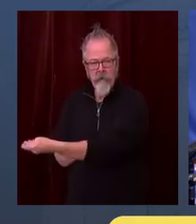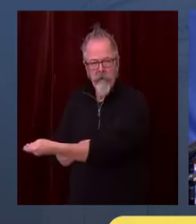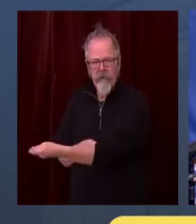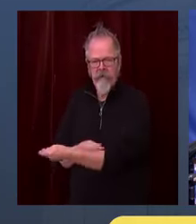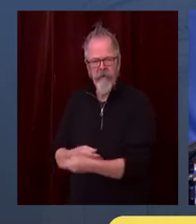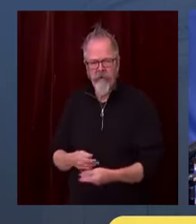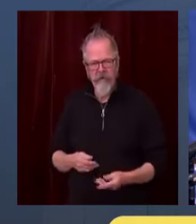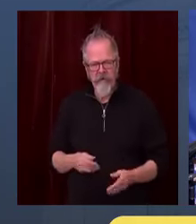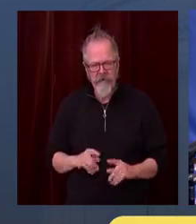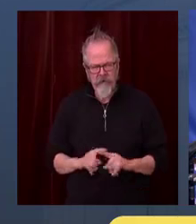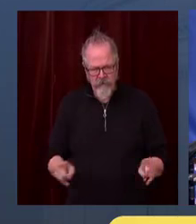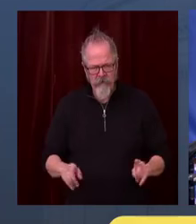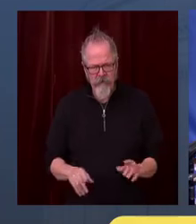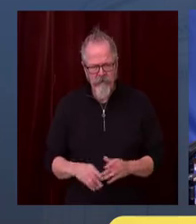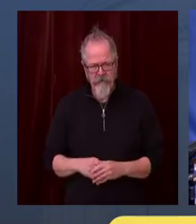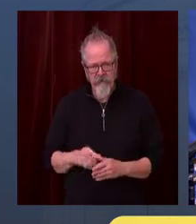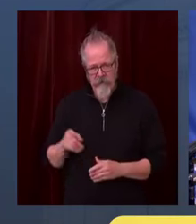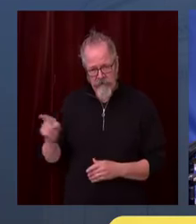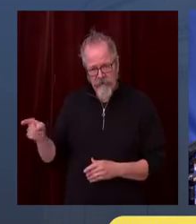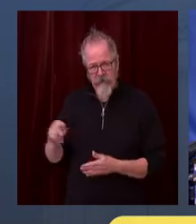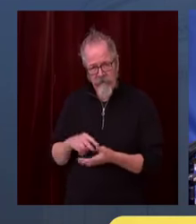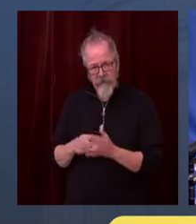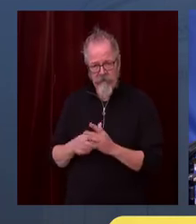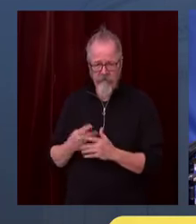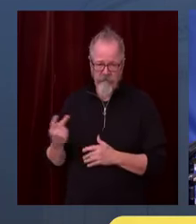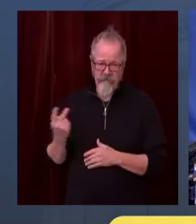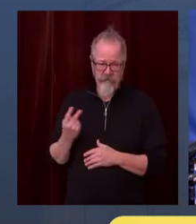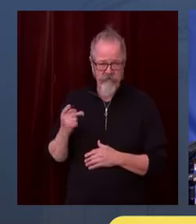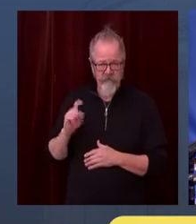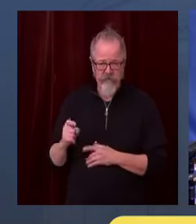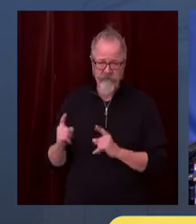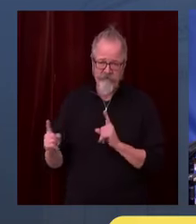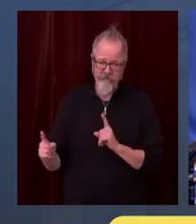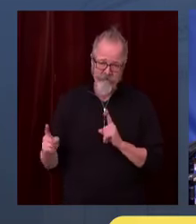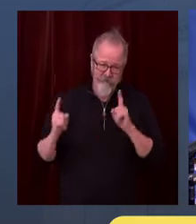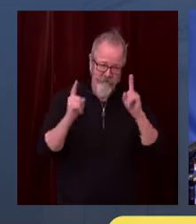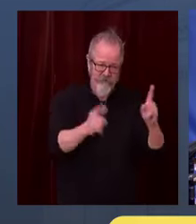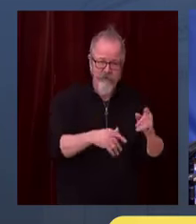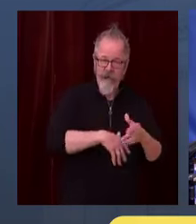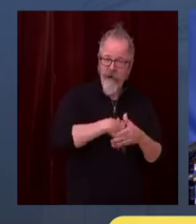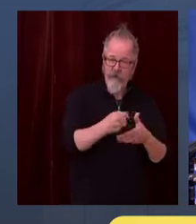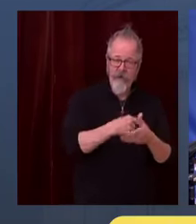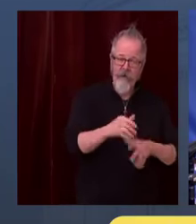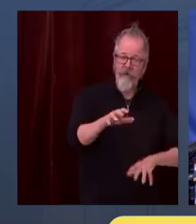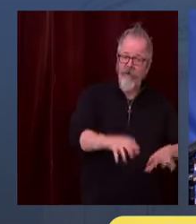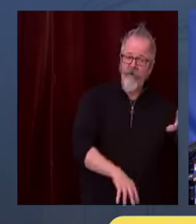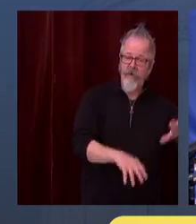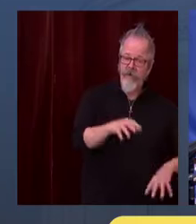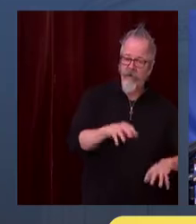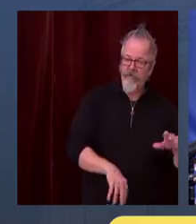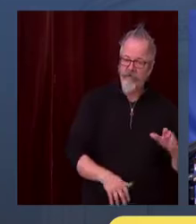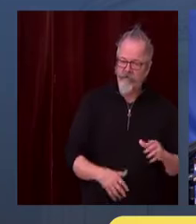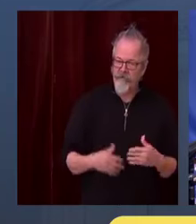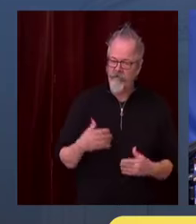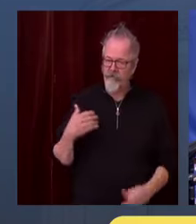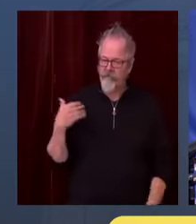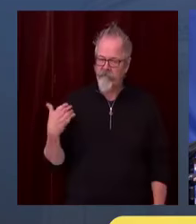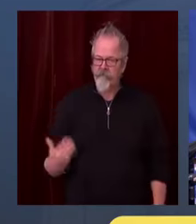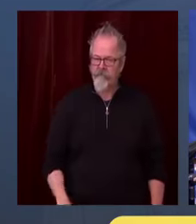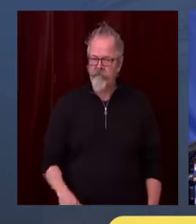With that, I'm happy to stand for questions. We also have Nick Struley, our Director of External Relations, who's done yeoman work on